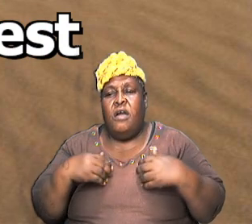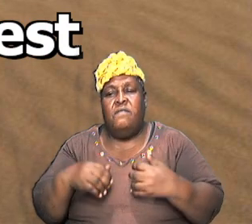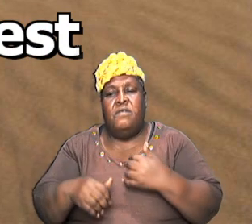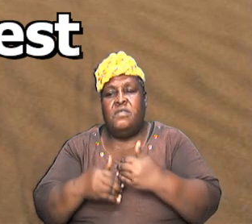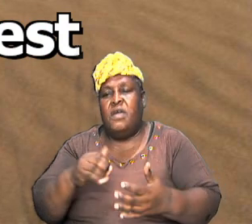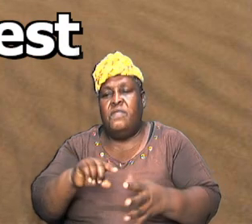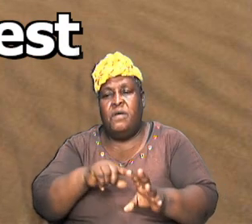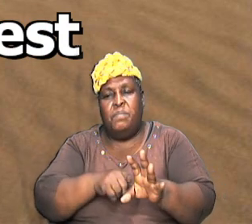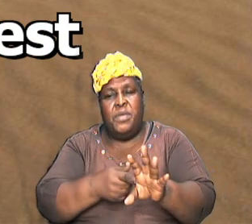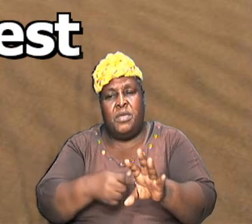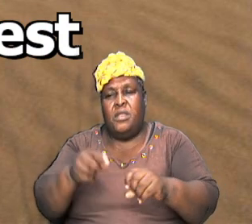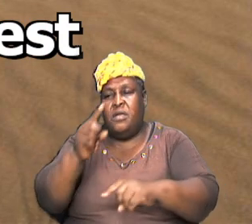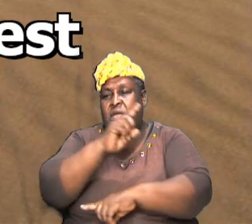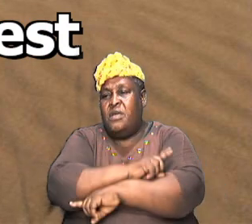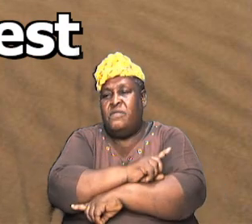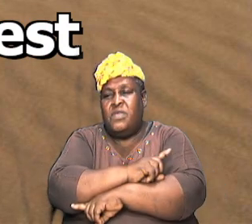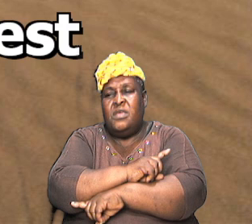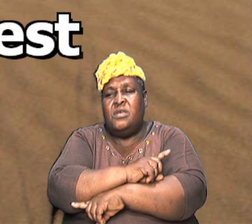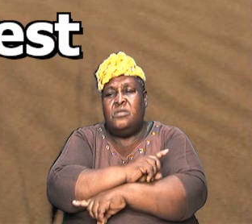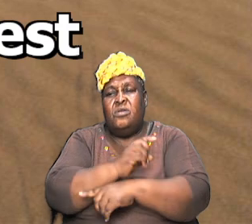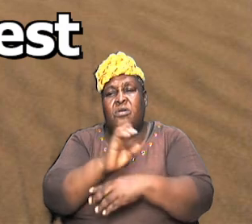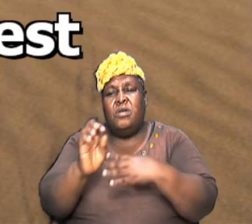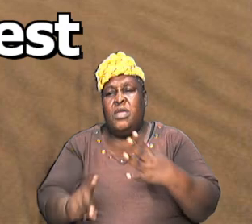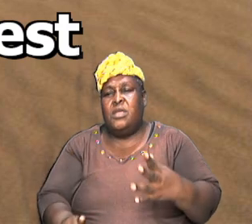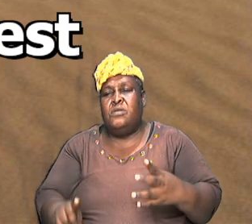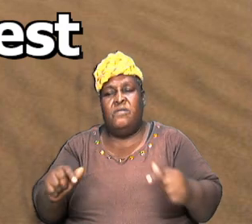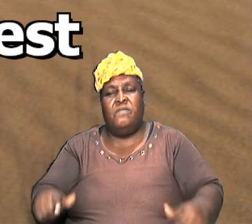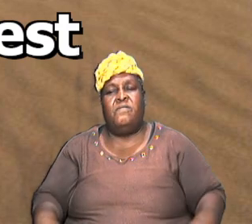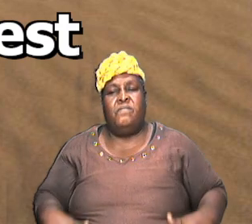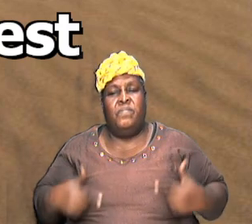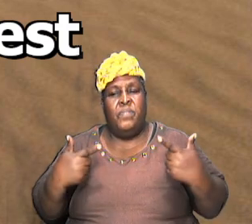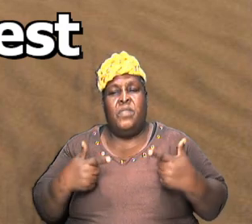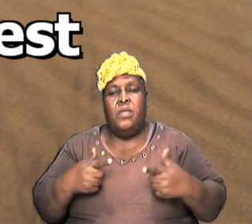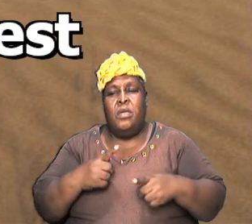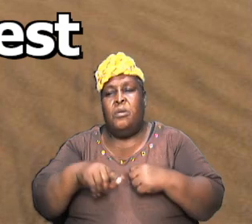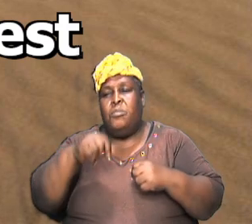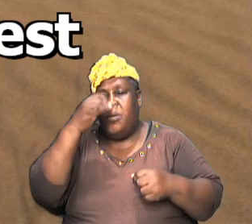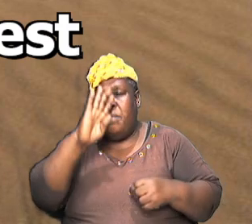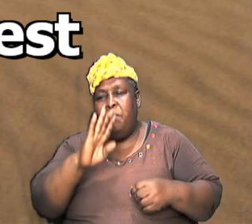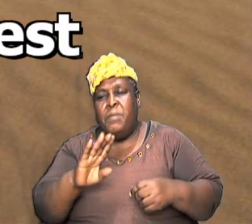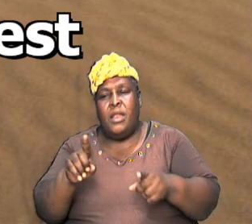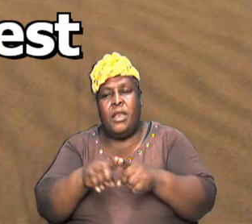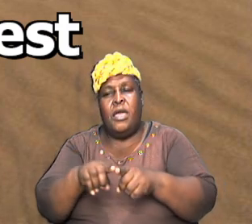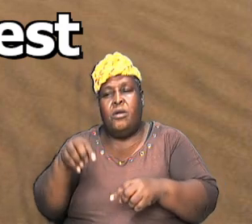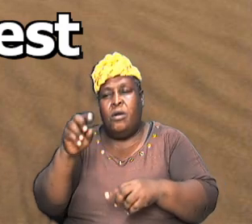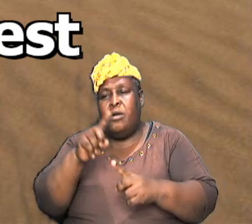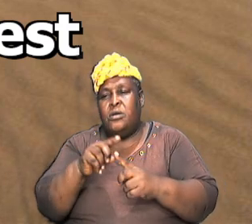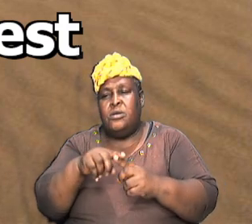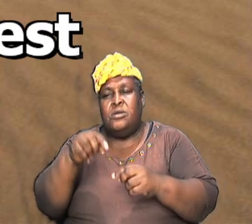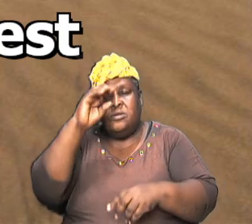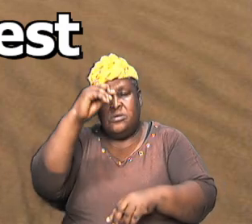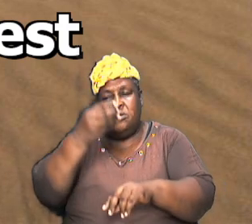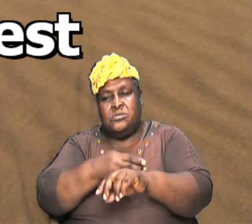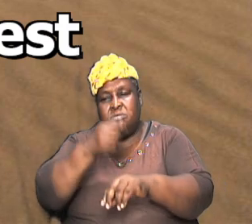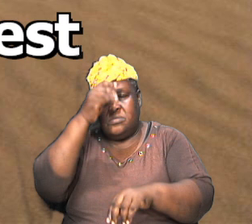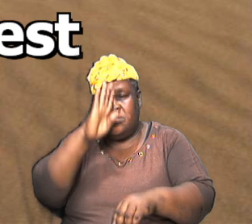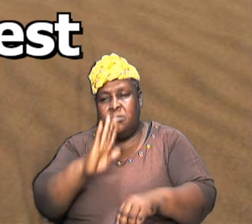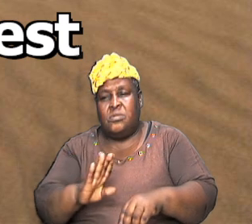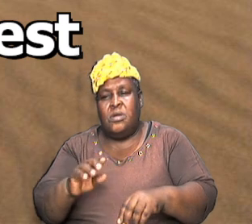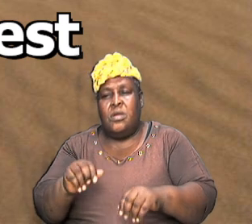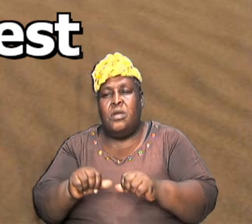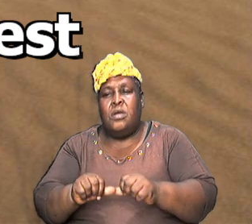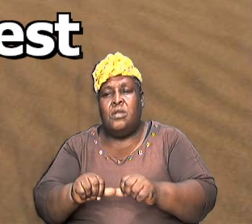having neither beginning of days nor end of life but made like unto the son of god